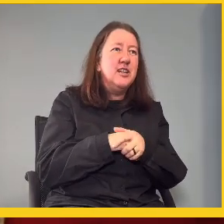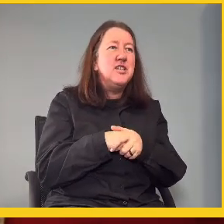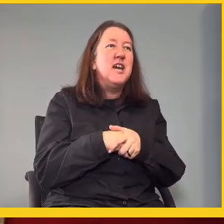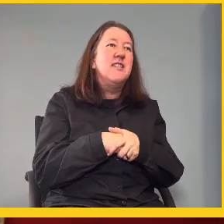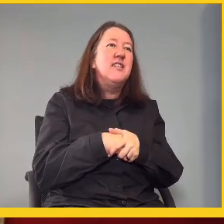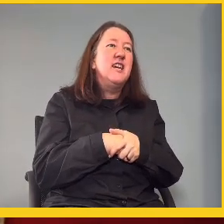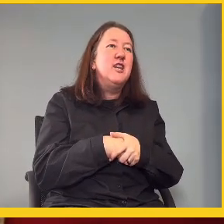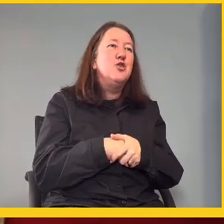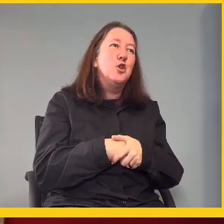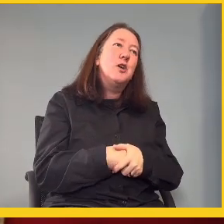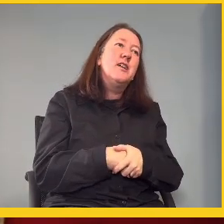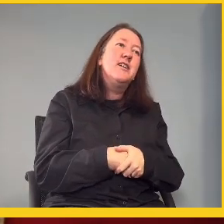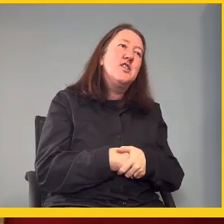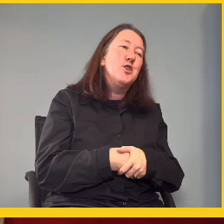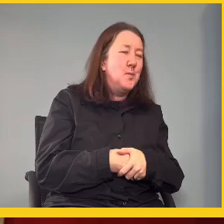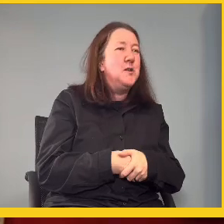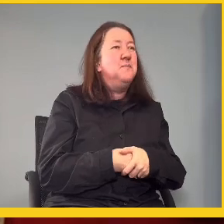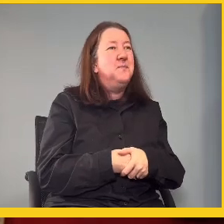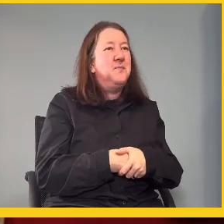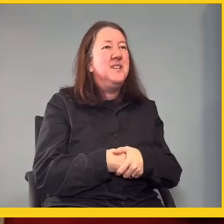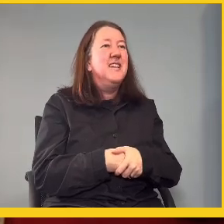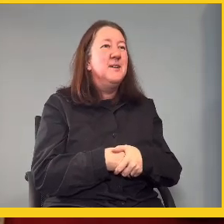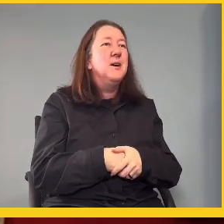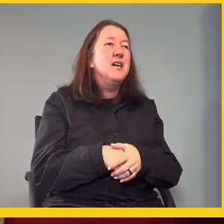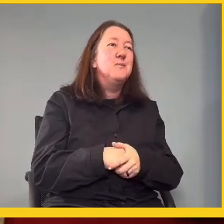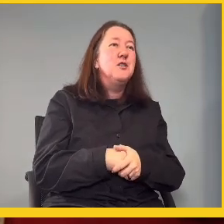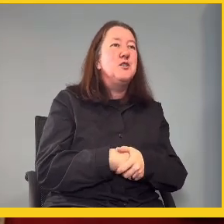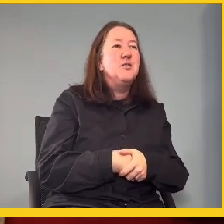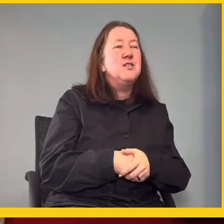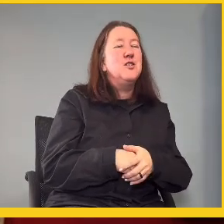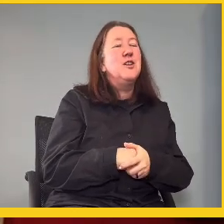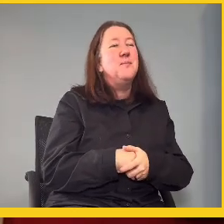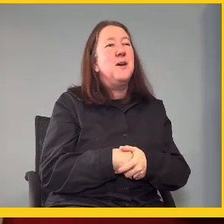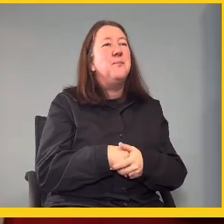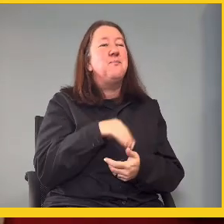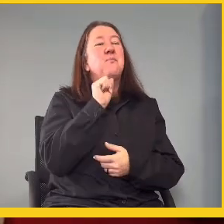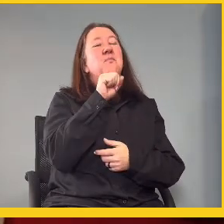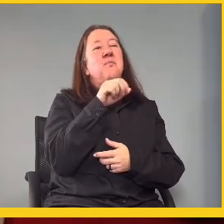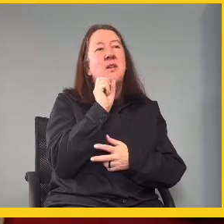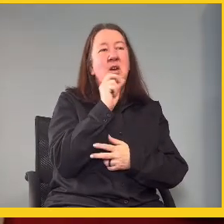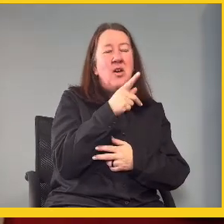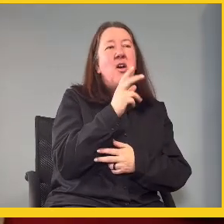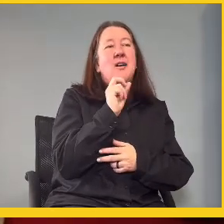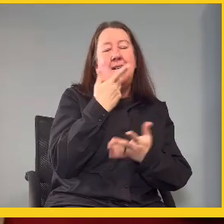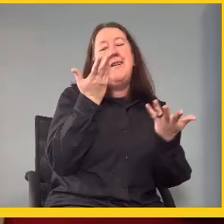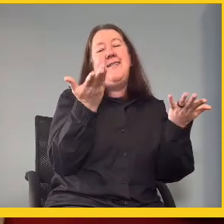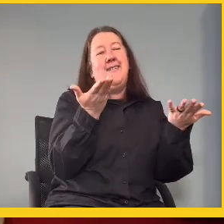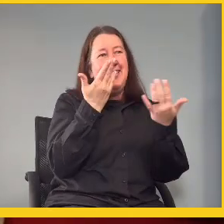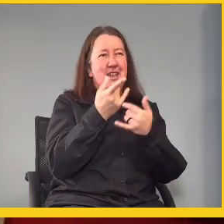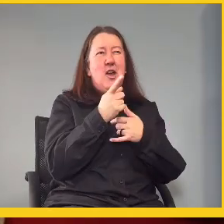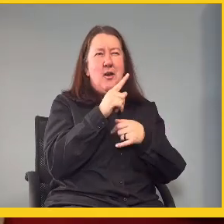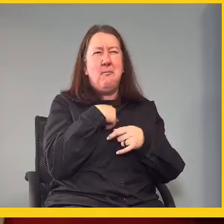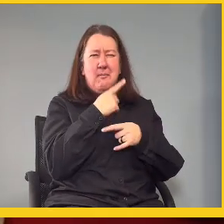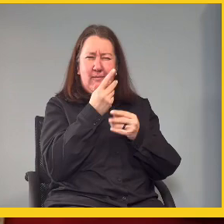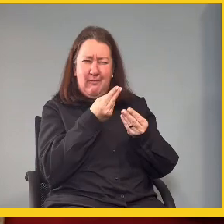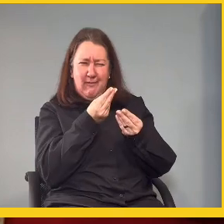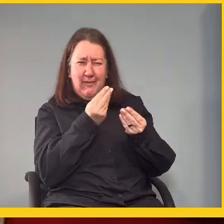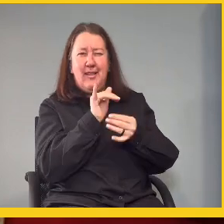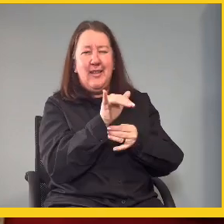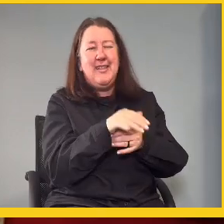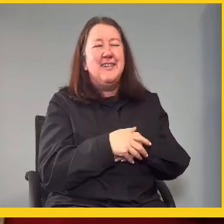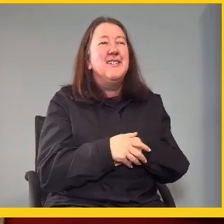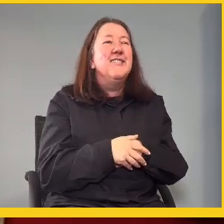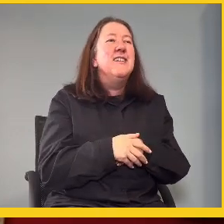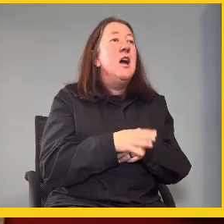Niehaut is Dutch and then Drooghut is German. There we have it. My husband's person. Oh yeah. There we have it. Because I did have a sense of that.